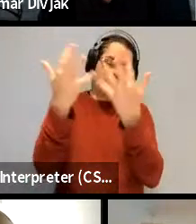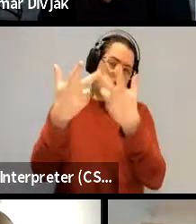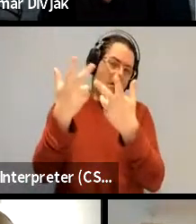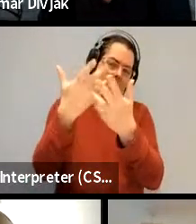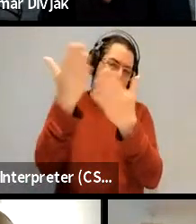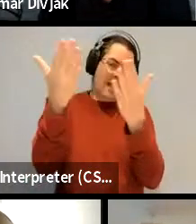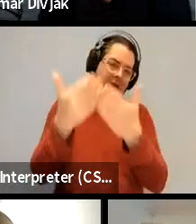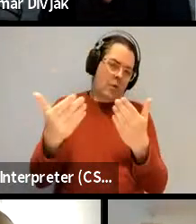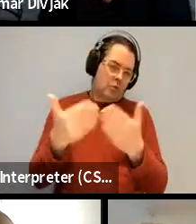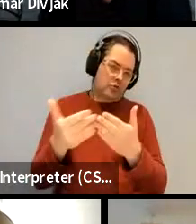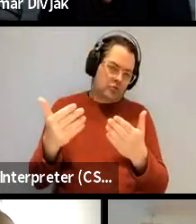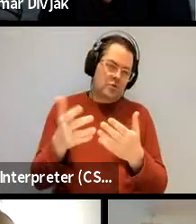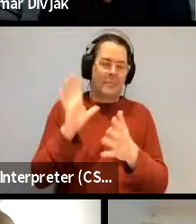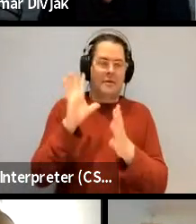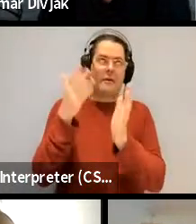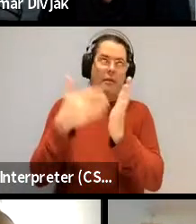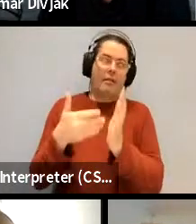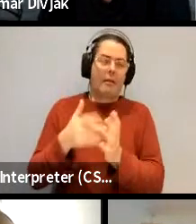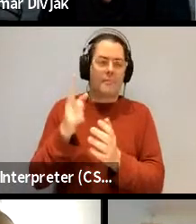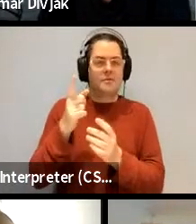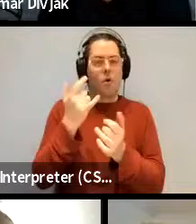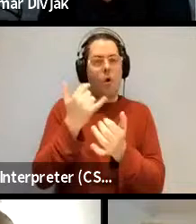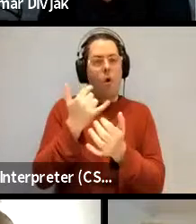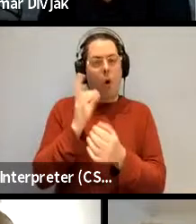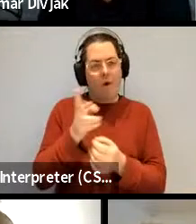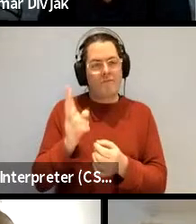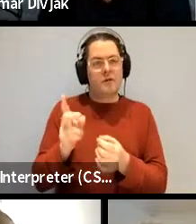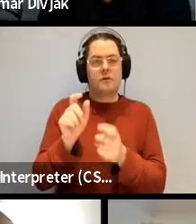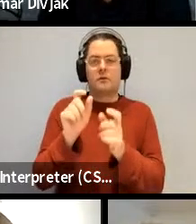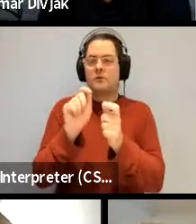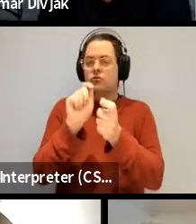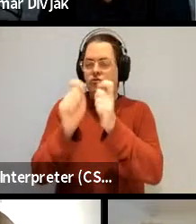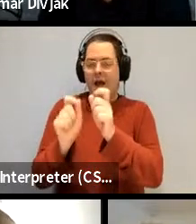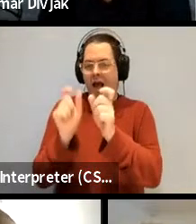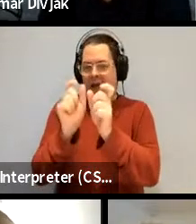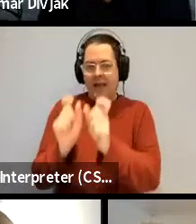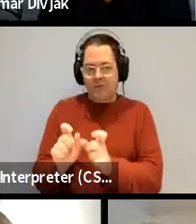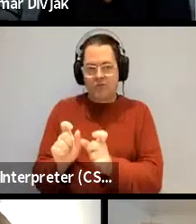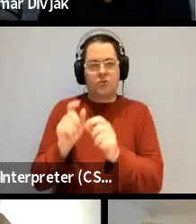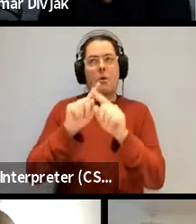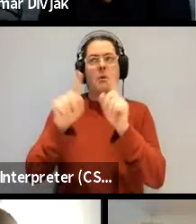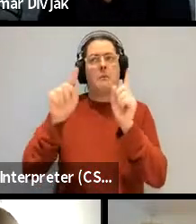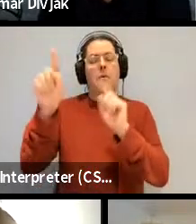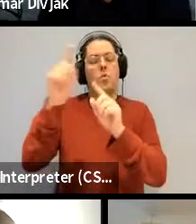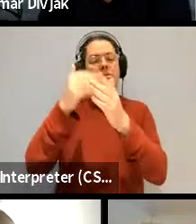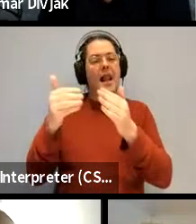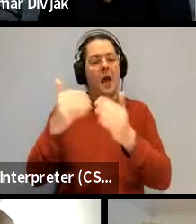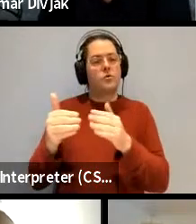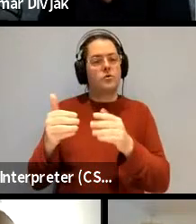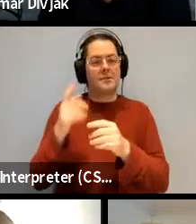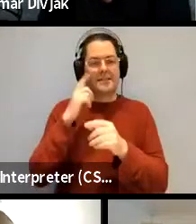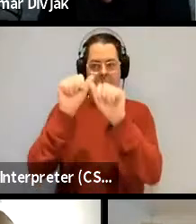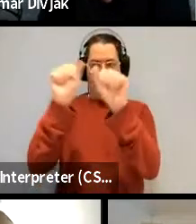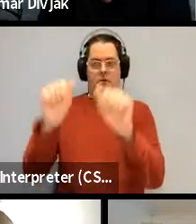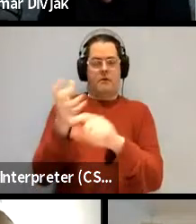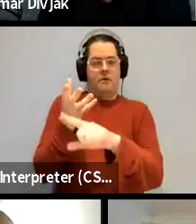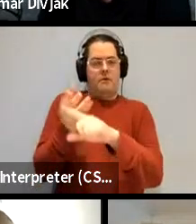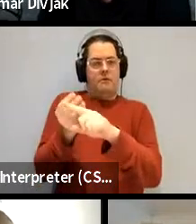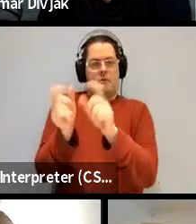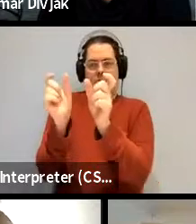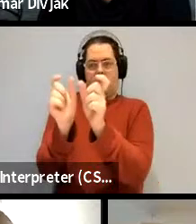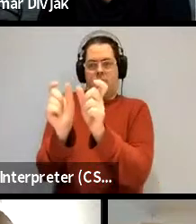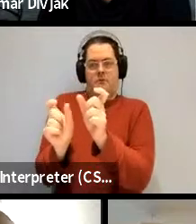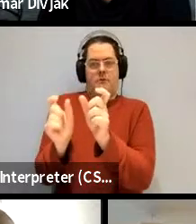exaggerating right but like most cases of alomorpbc in most languages how do you get